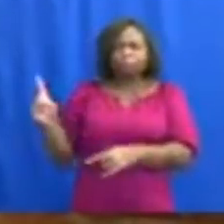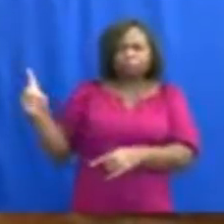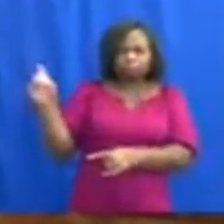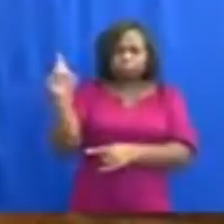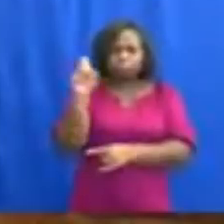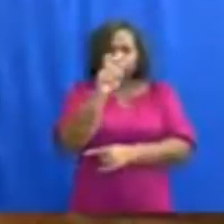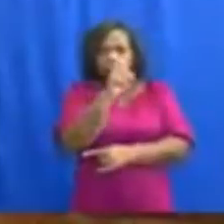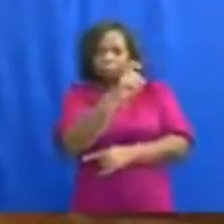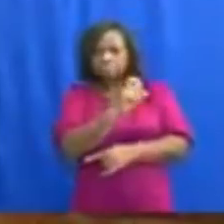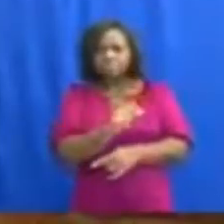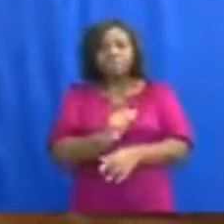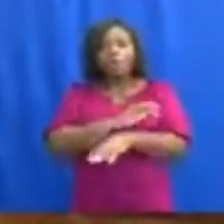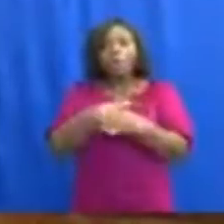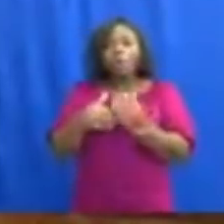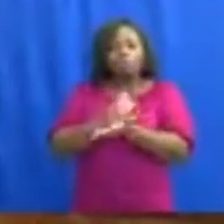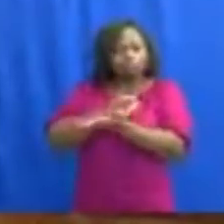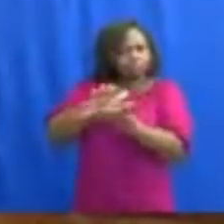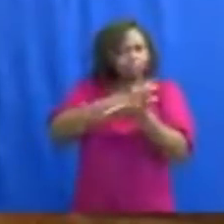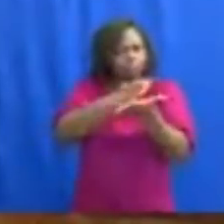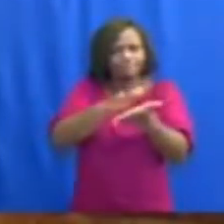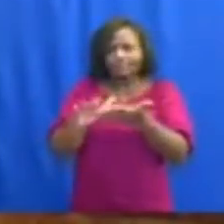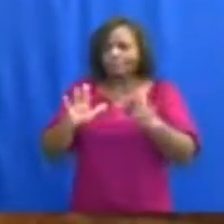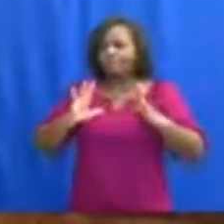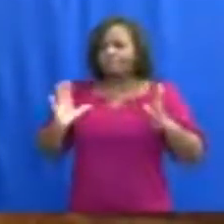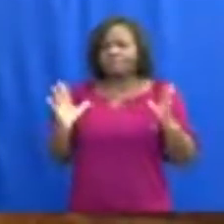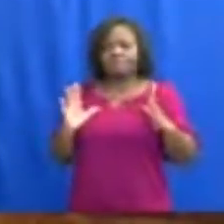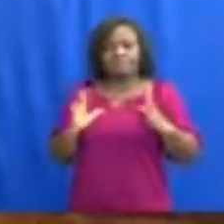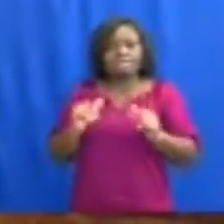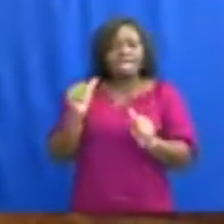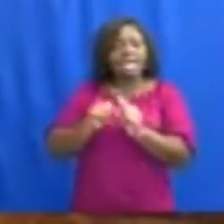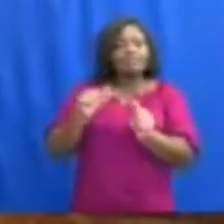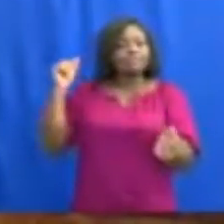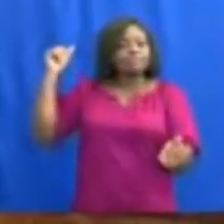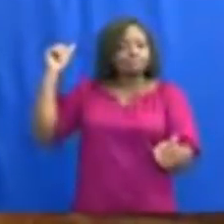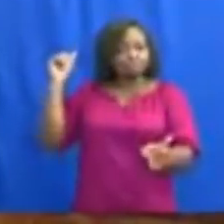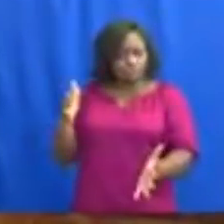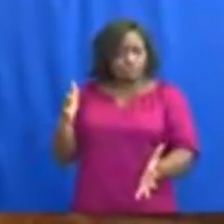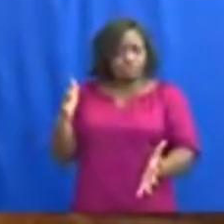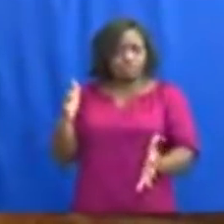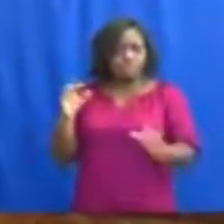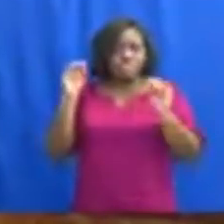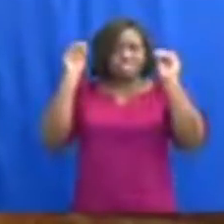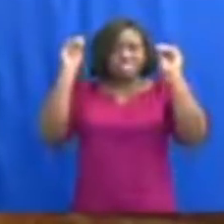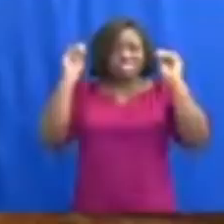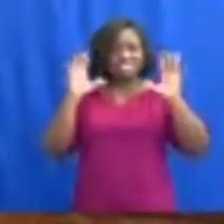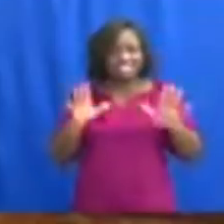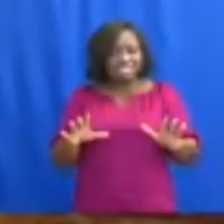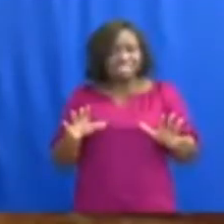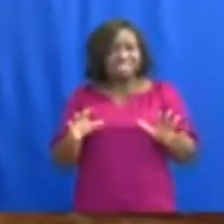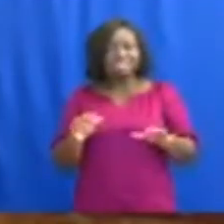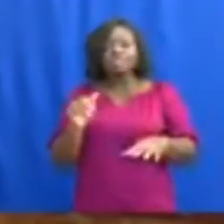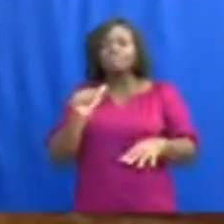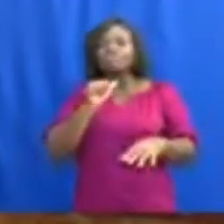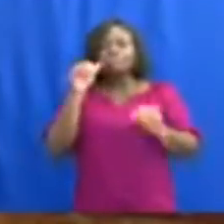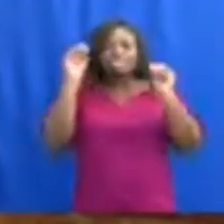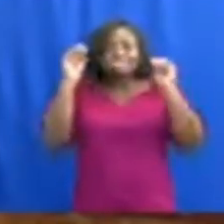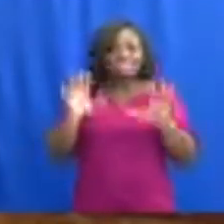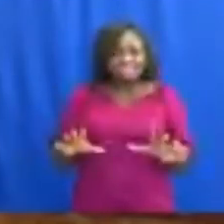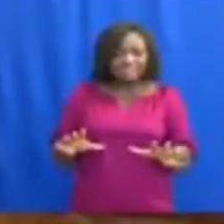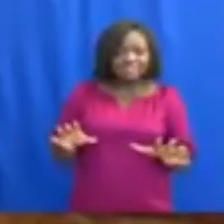and disinfected. Each student, teaching and non-teaching staff,